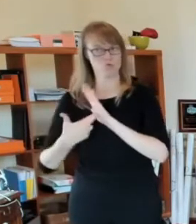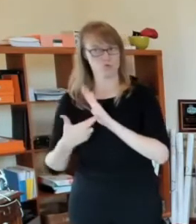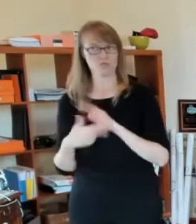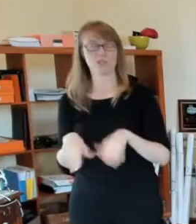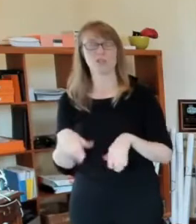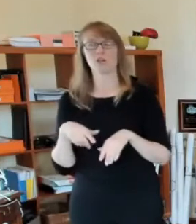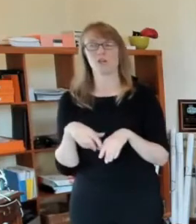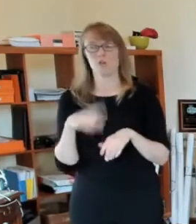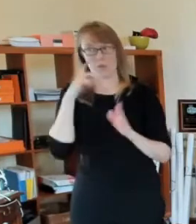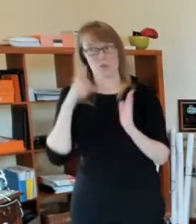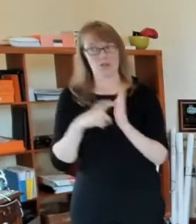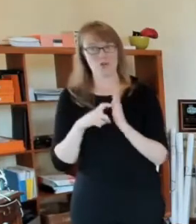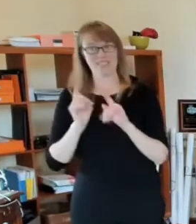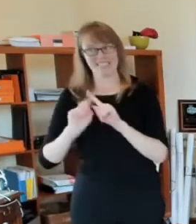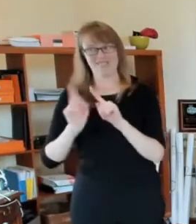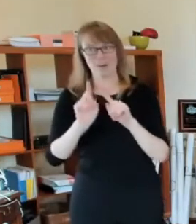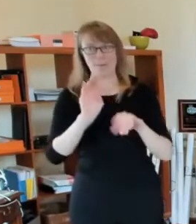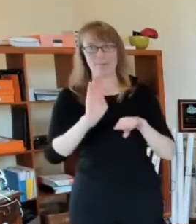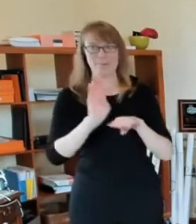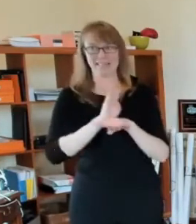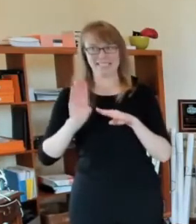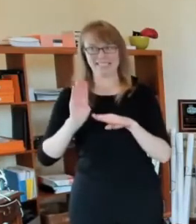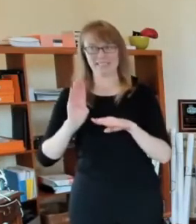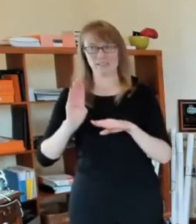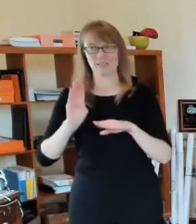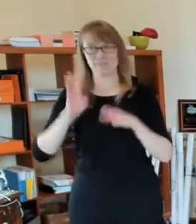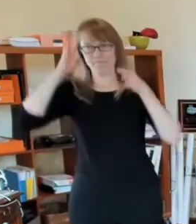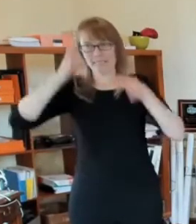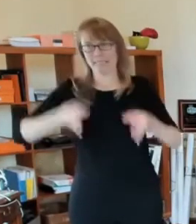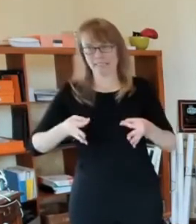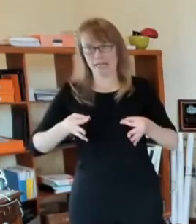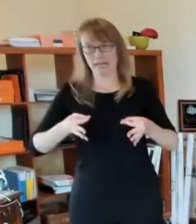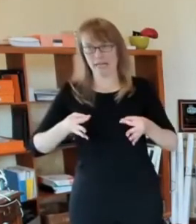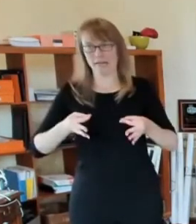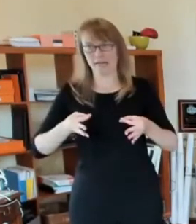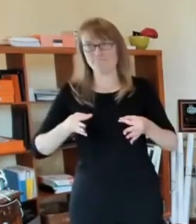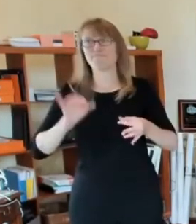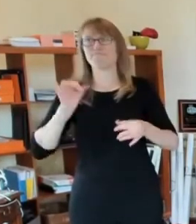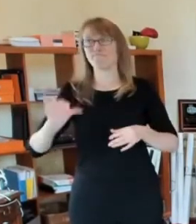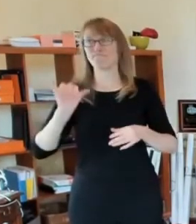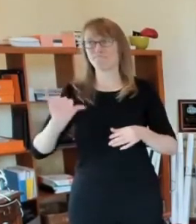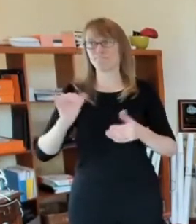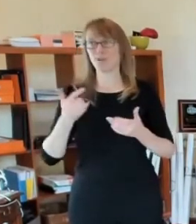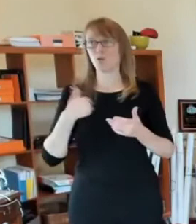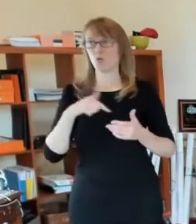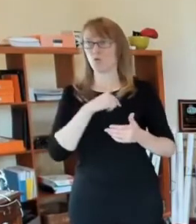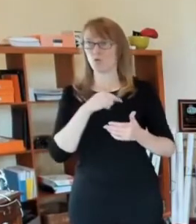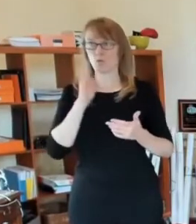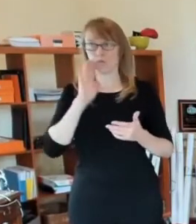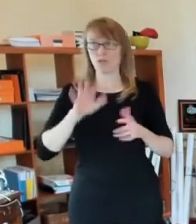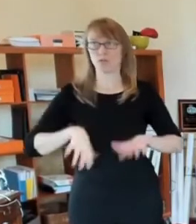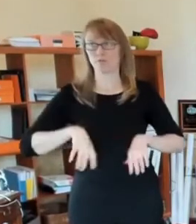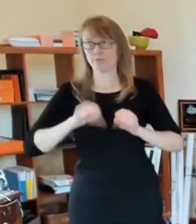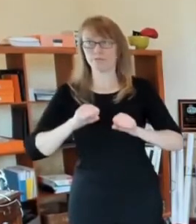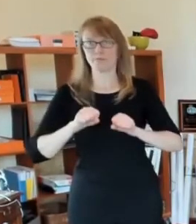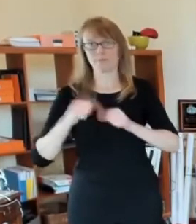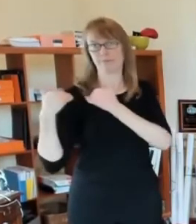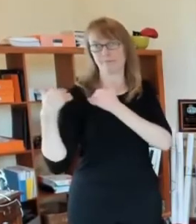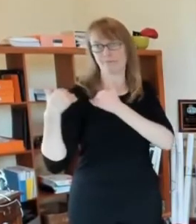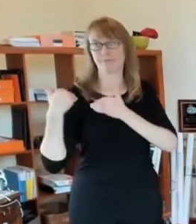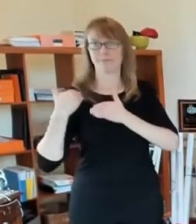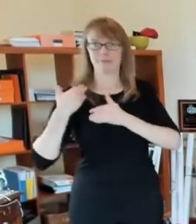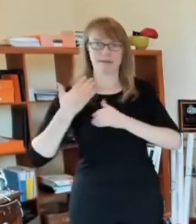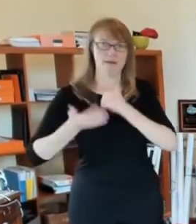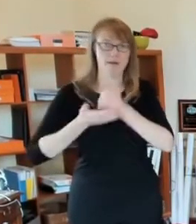that's very encouraging to me because the numbers are not encouraging right now. Um, McHale asked a question, Mayor, is it going to be